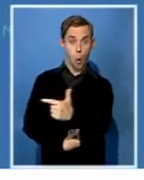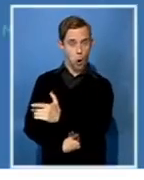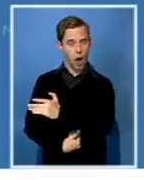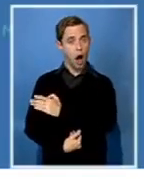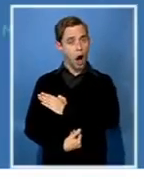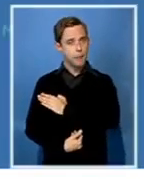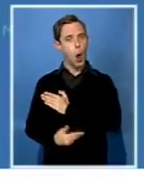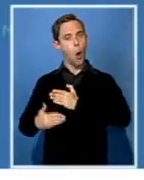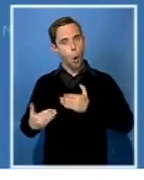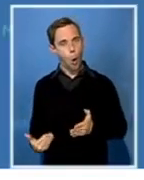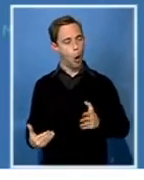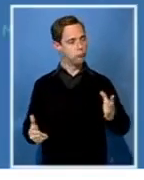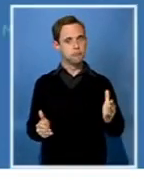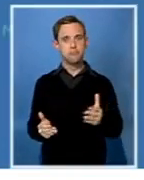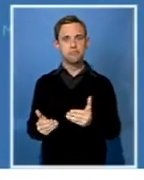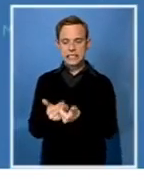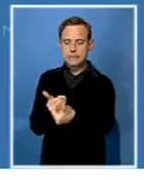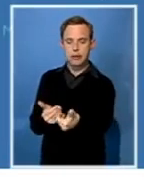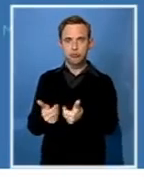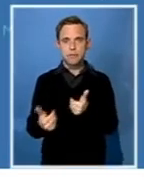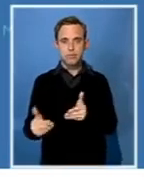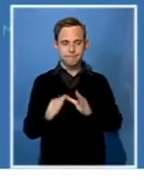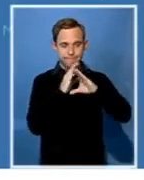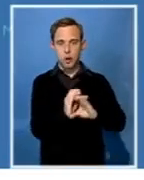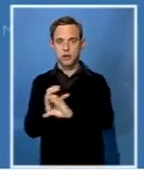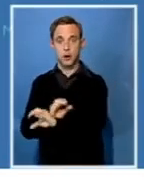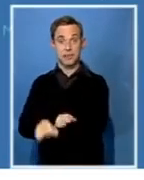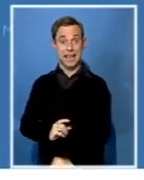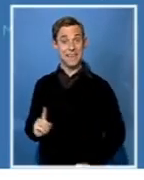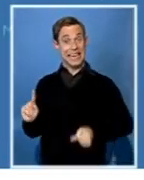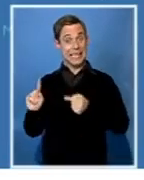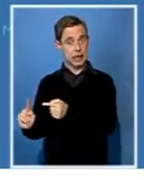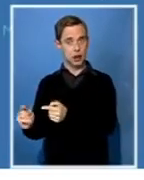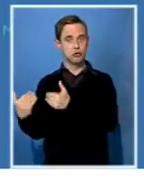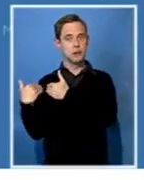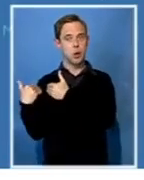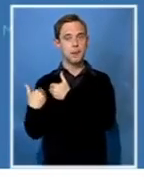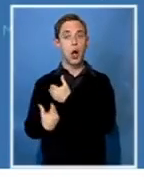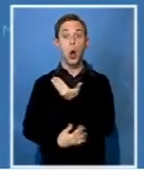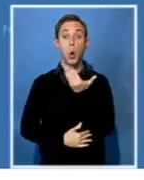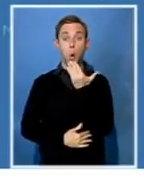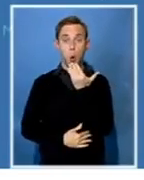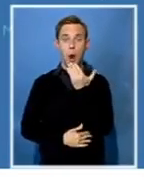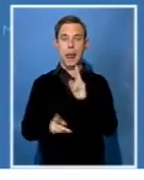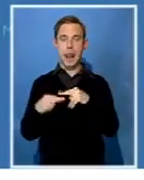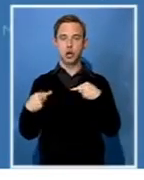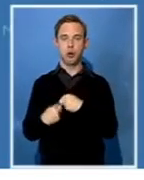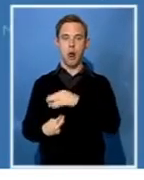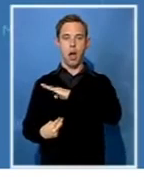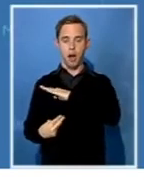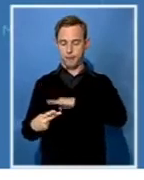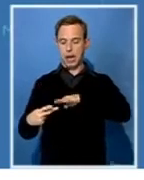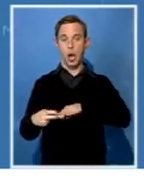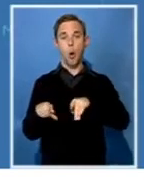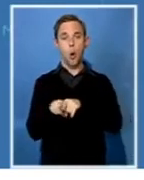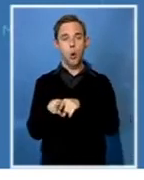The general is in charge of the Zimbabwe defense forces, which comprises mainly the Zimbabwe National Army and the